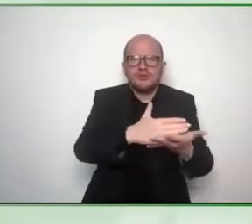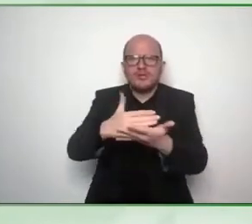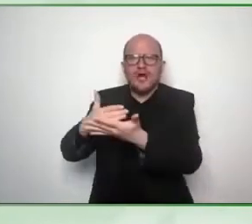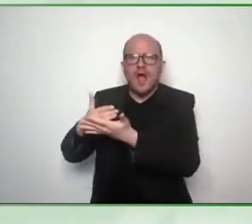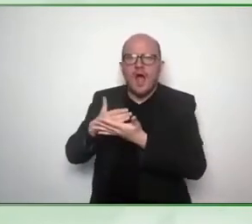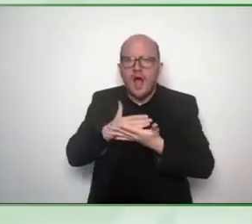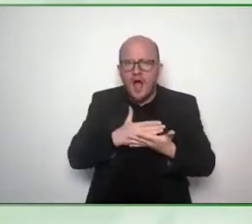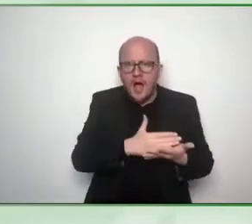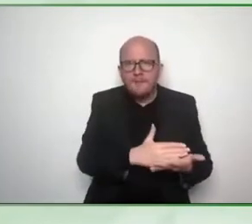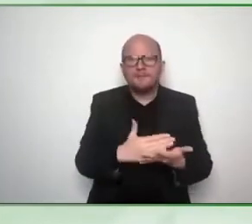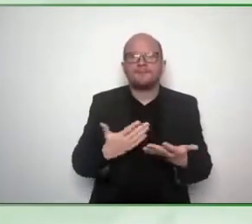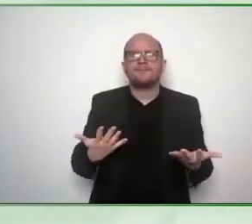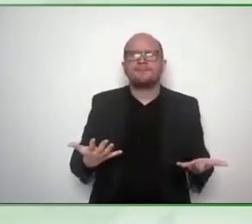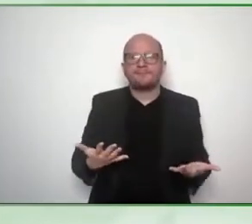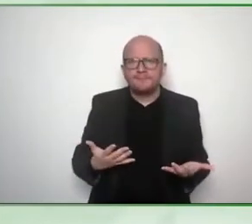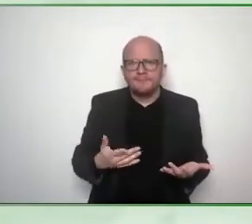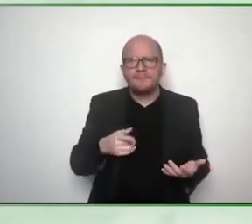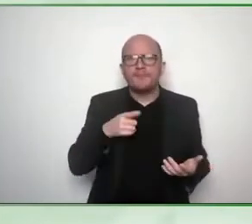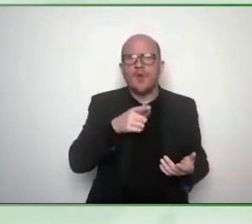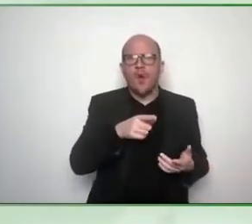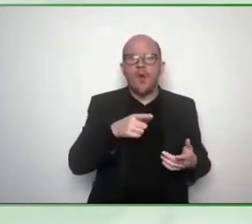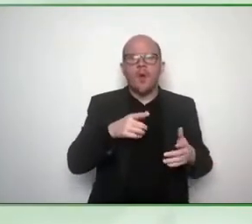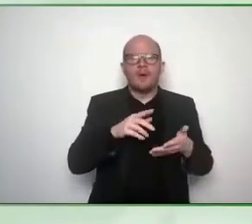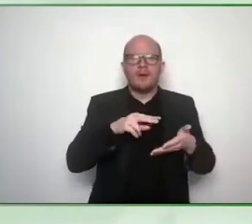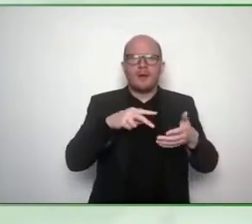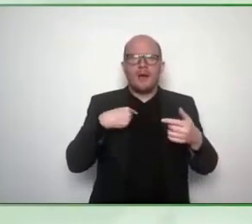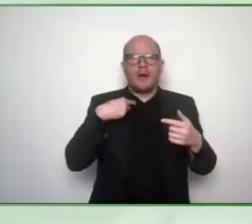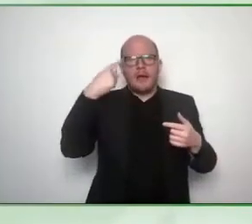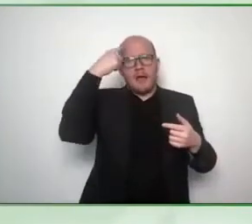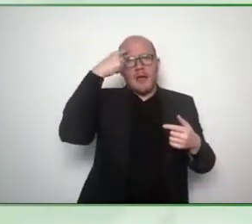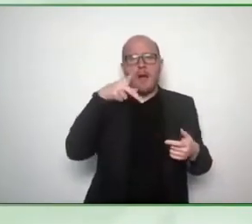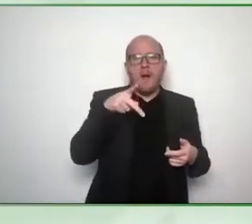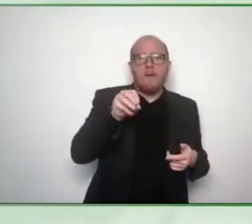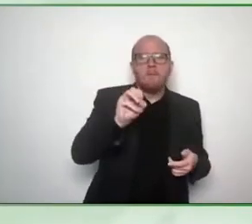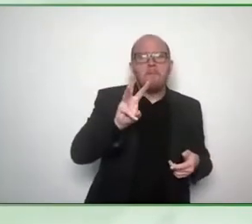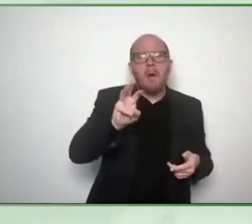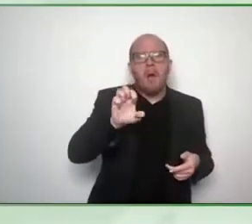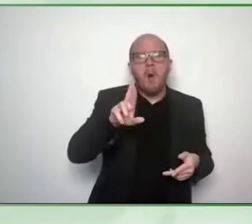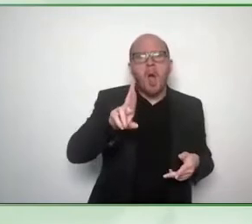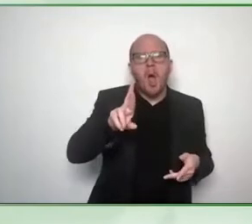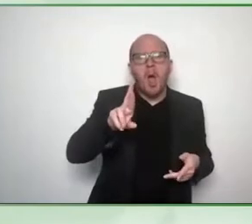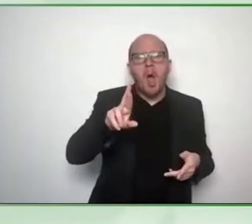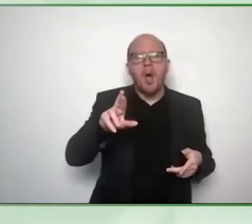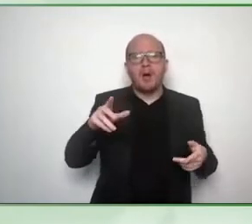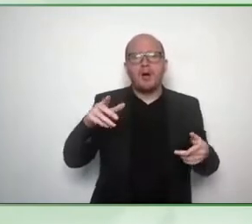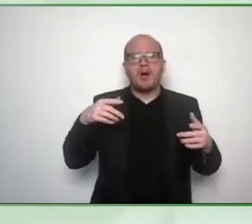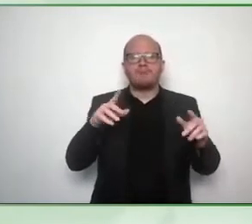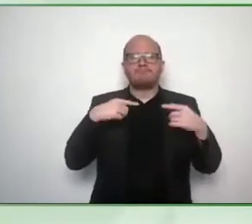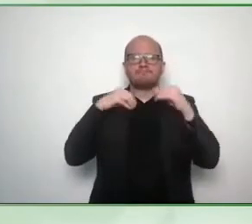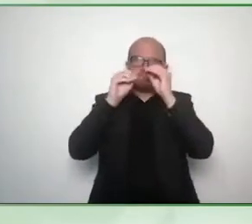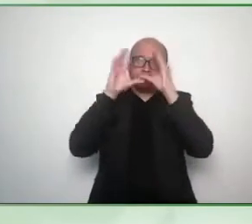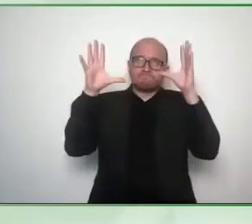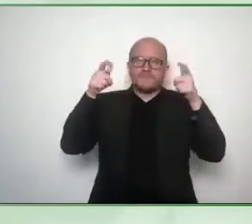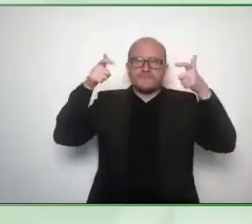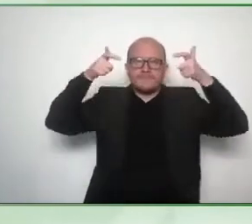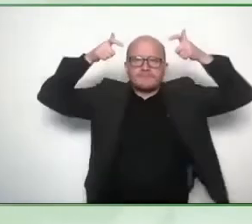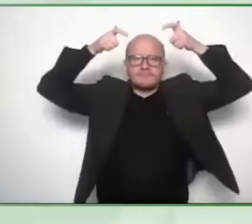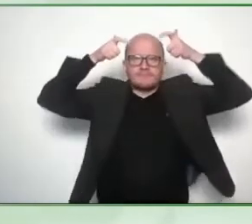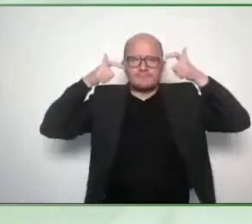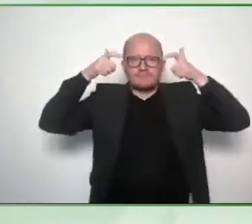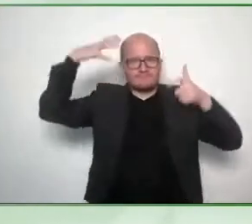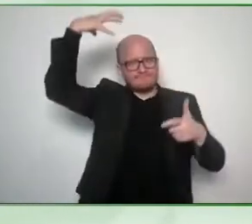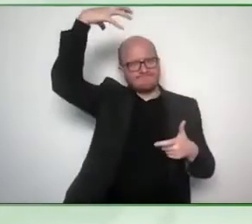symbol would be to take the crown and hand it over to other people that's the sketch i came up with um how do we do that we